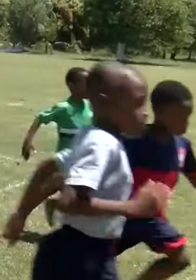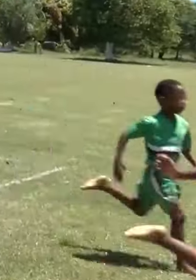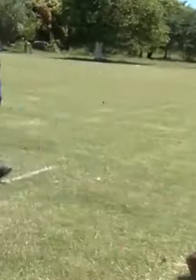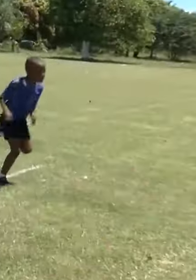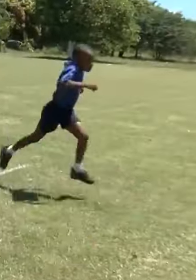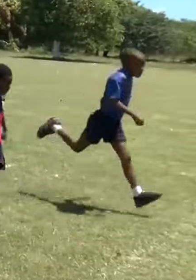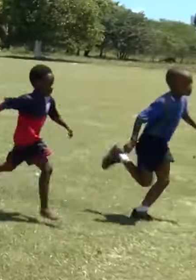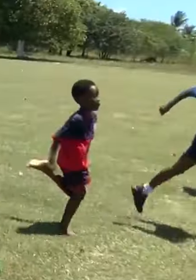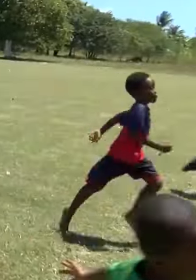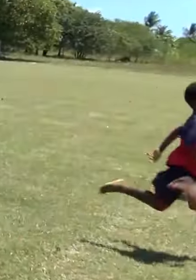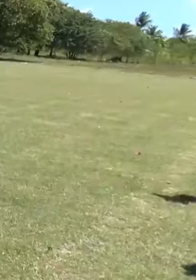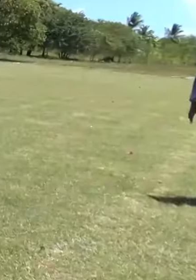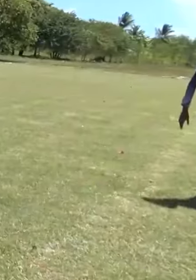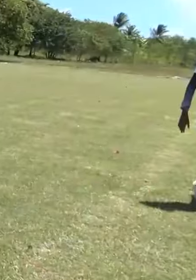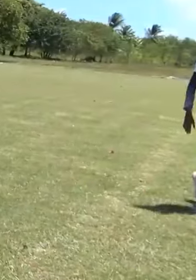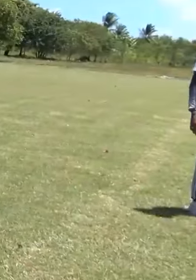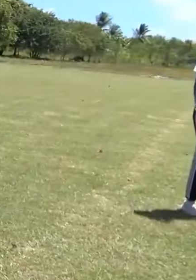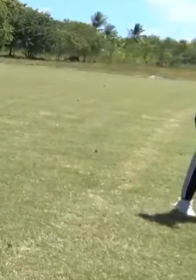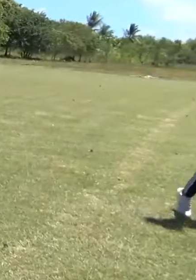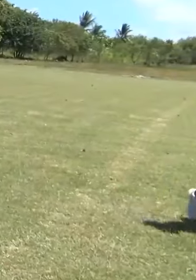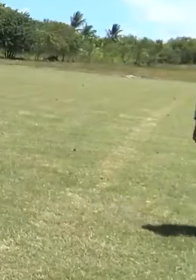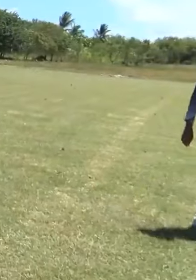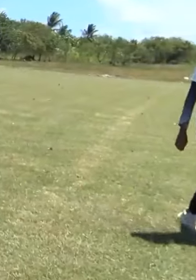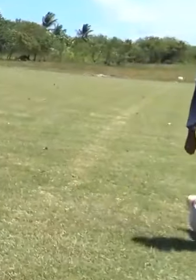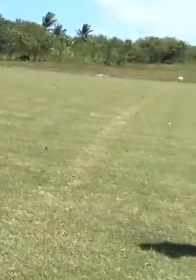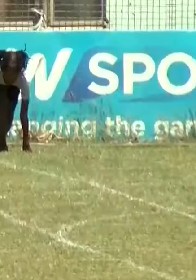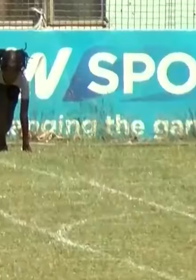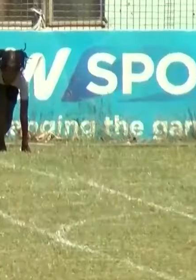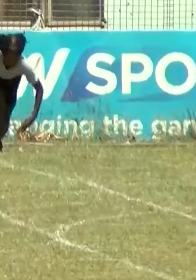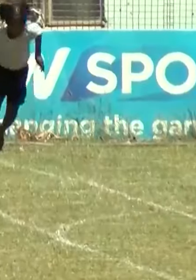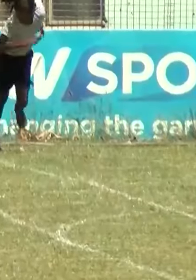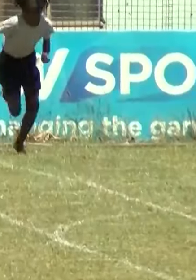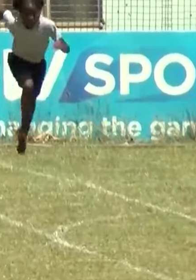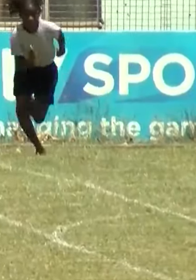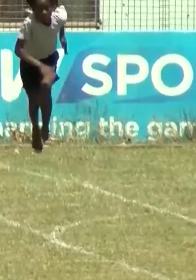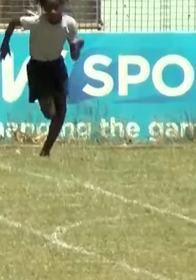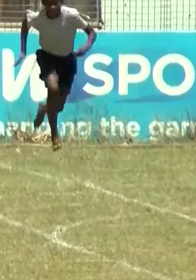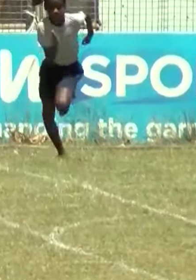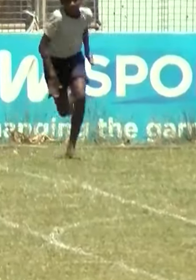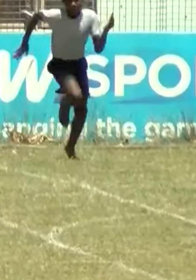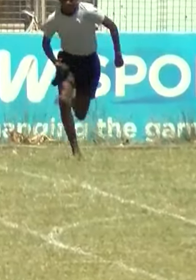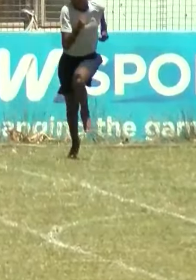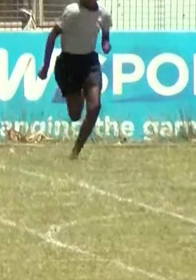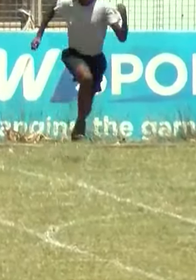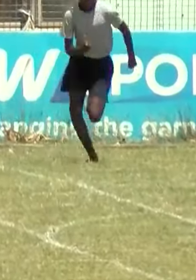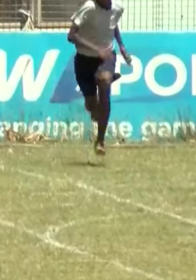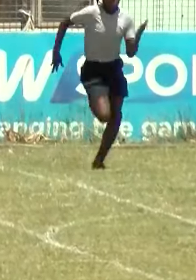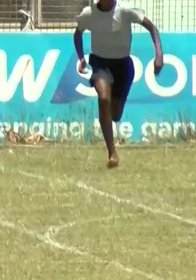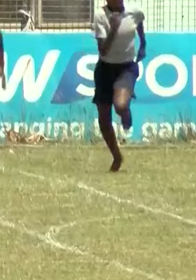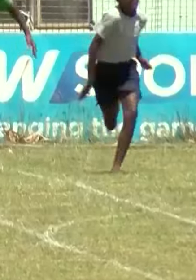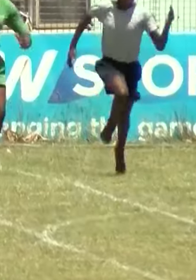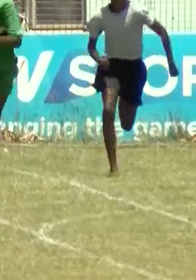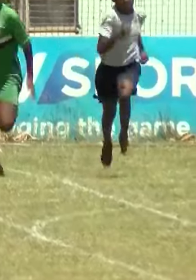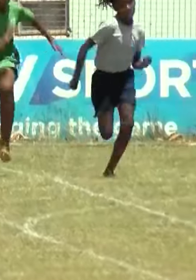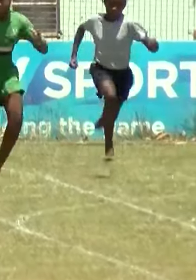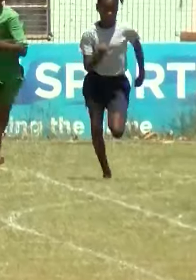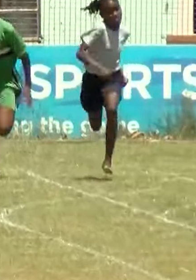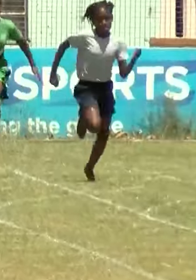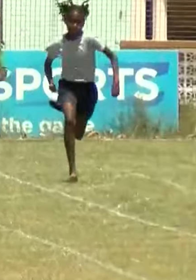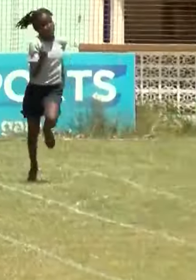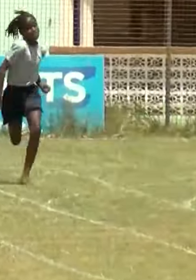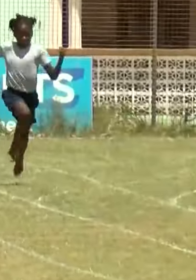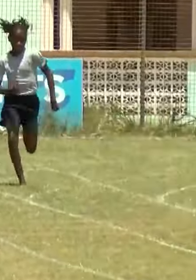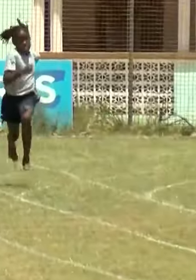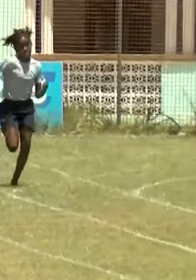Critchlow of Ignatius Beyer were second and third respectively. Move along smoothly to the under-11 division. The girls going